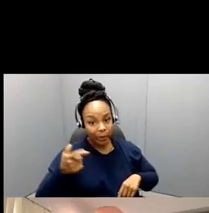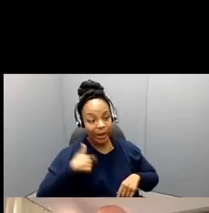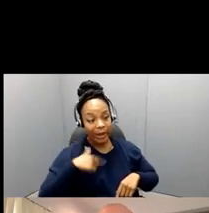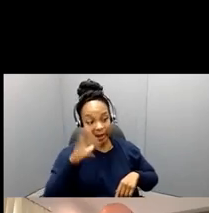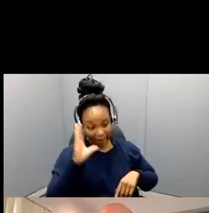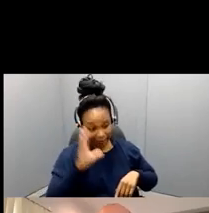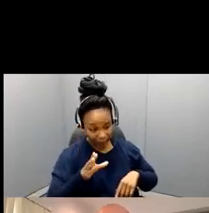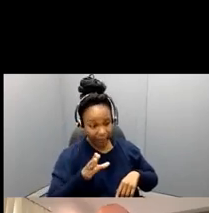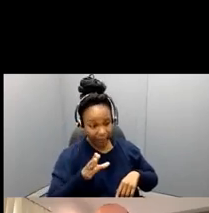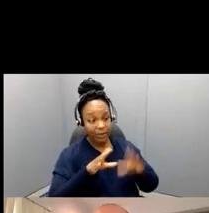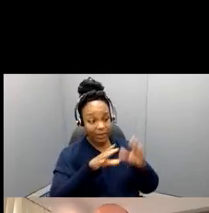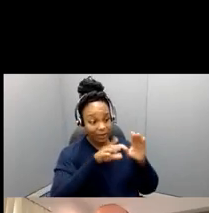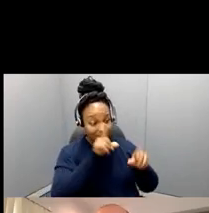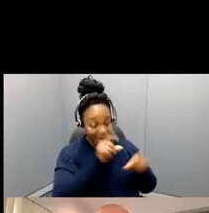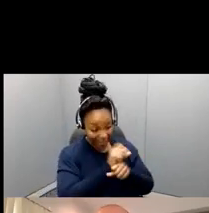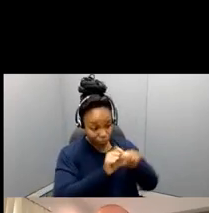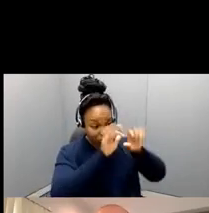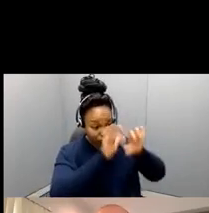on writing the